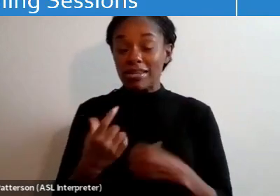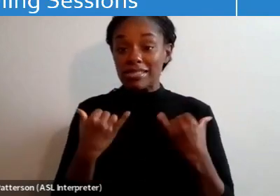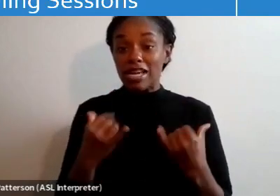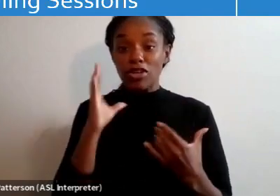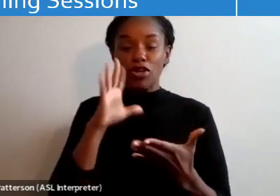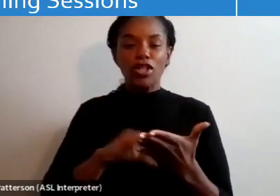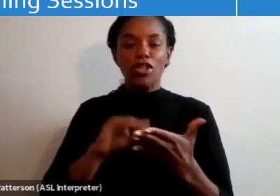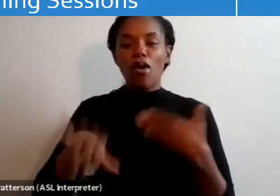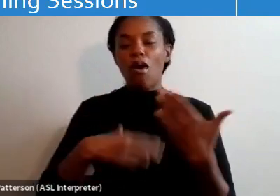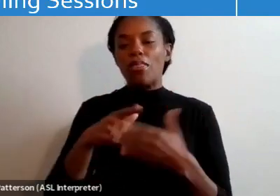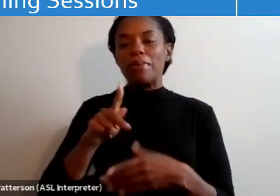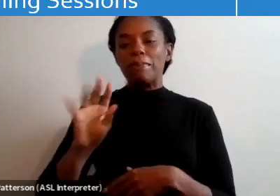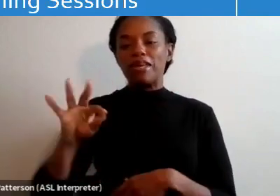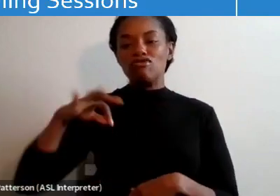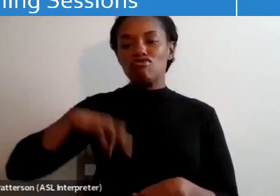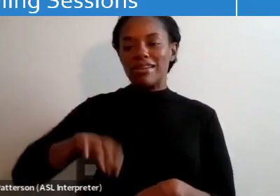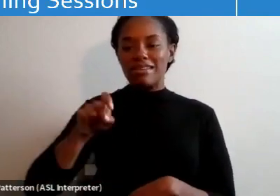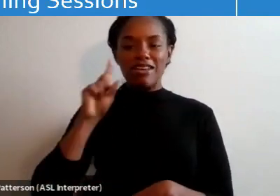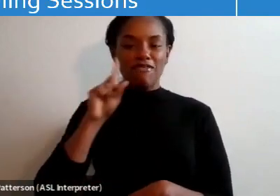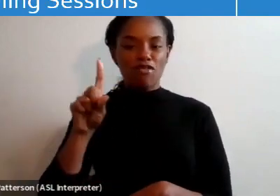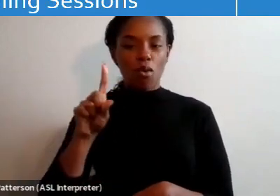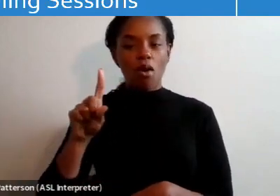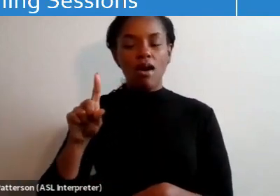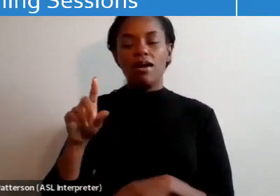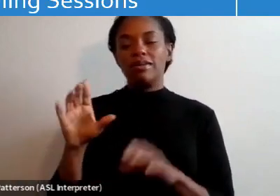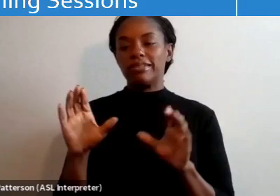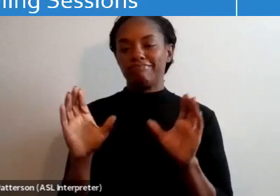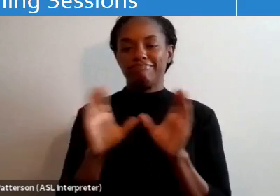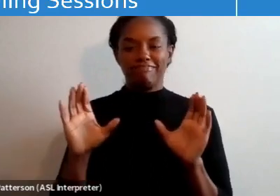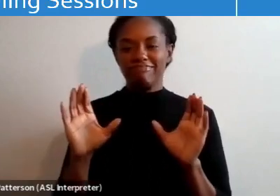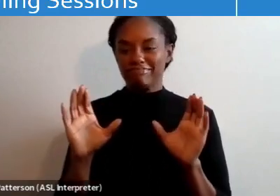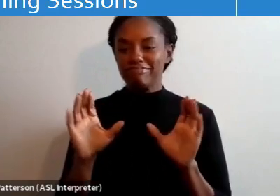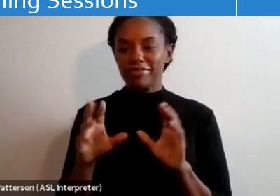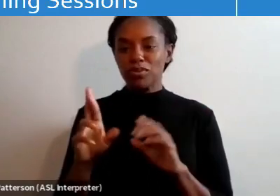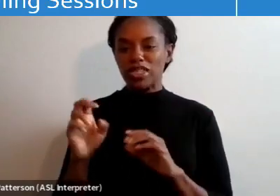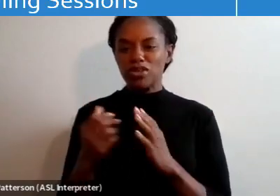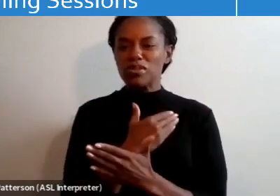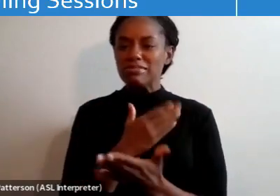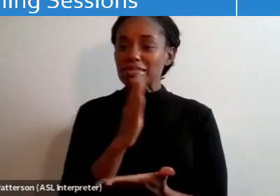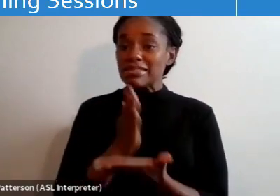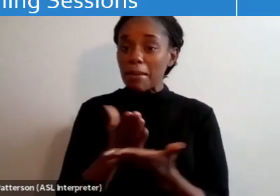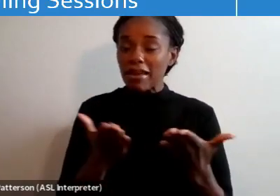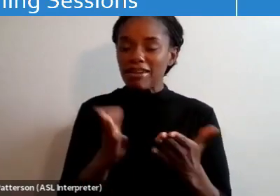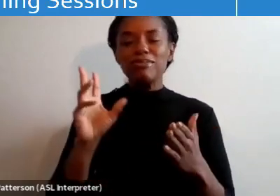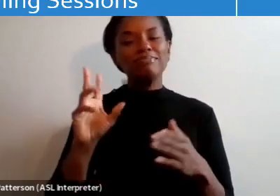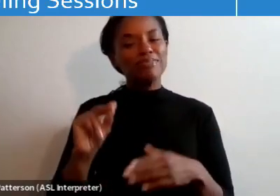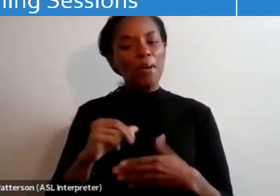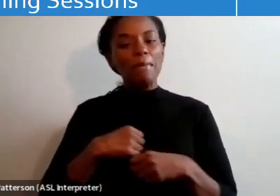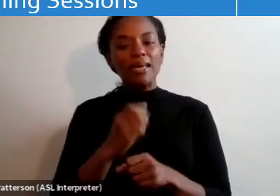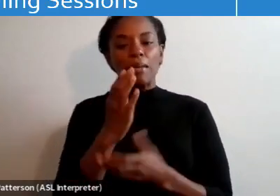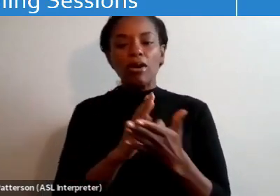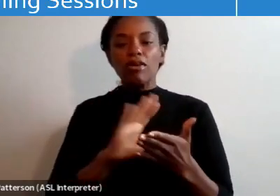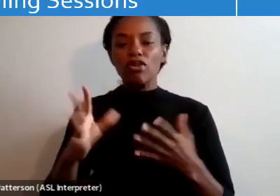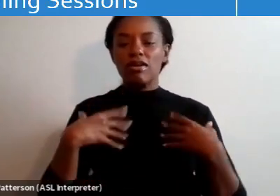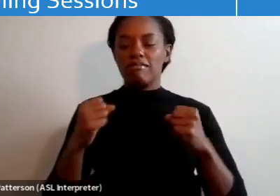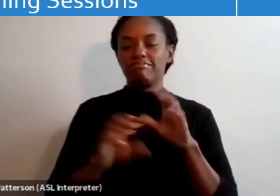PB credit needed for an entire certification renewal. But don't stop here. Make it a part of your confidence development plan to engage in